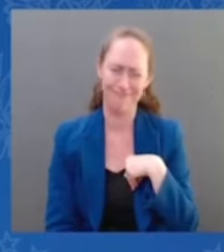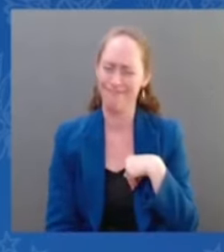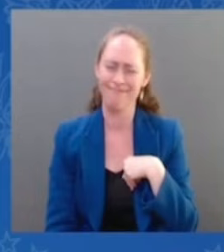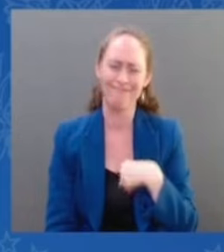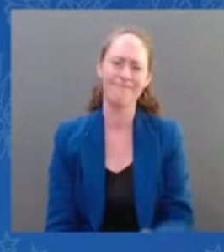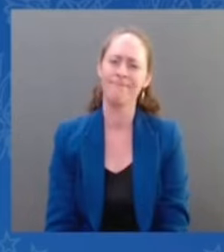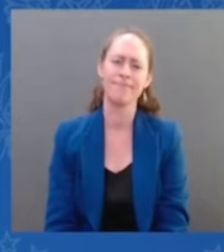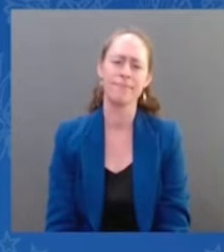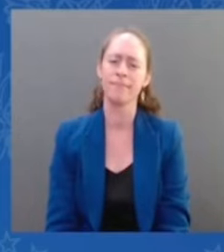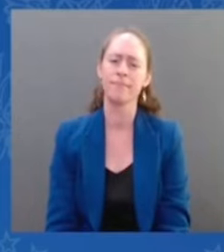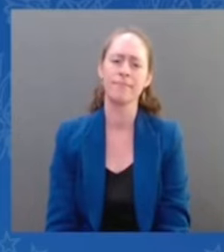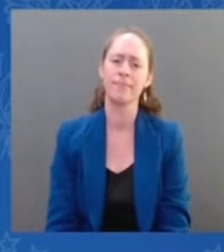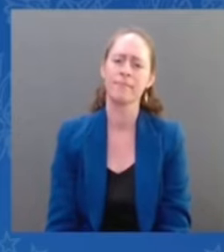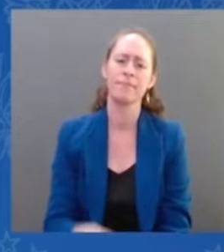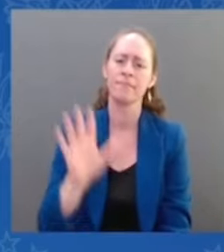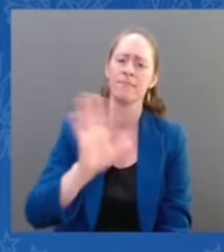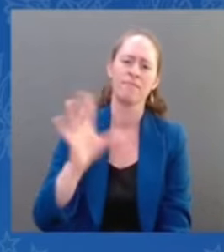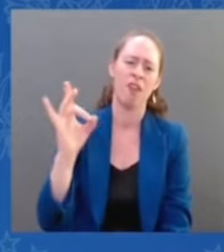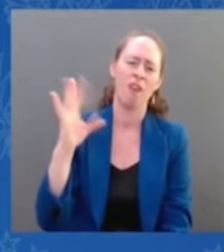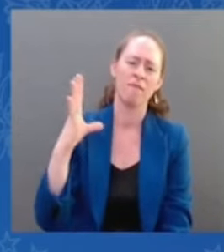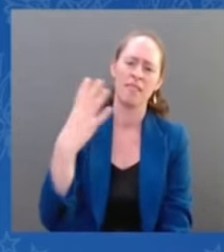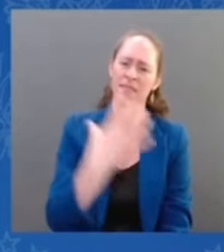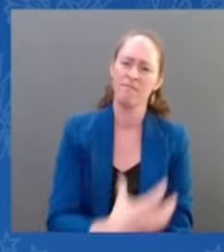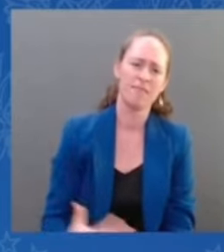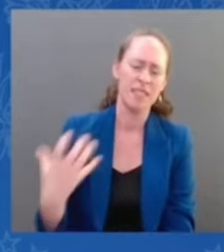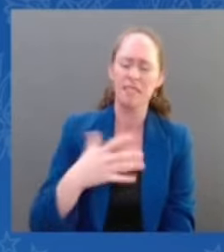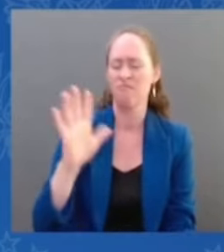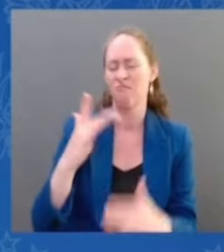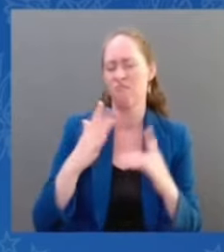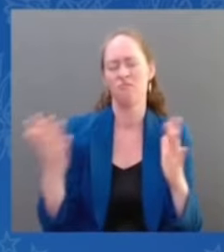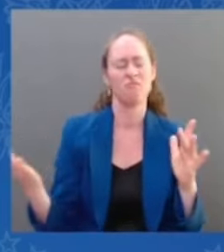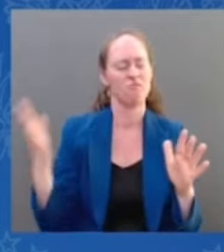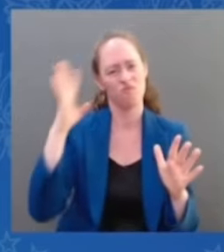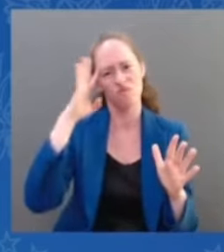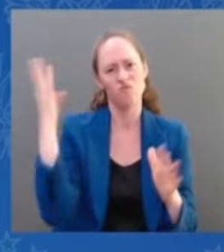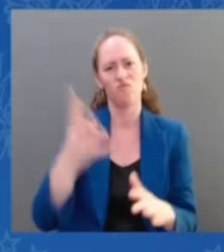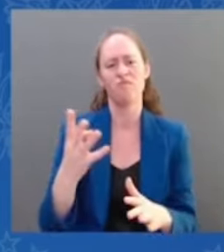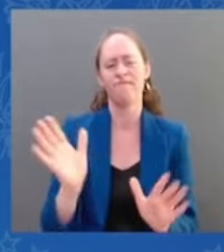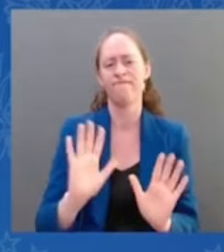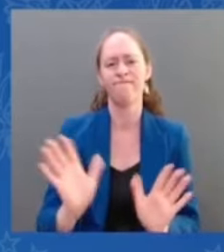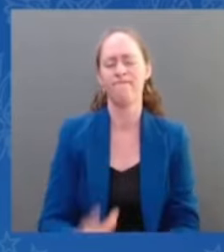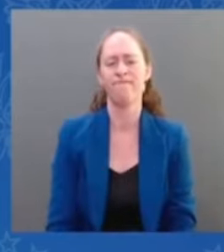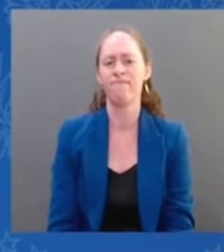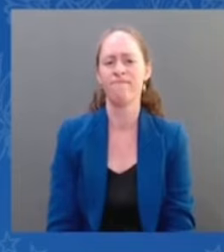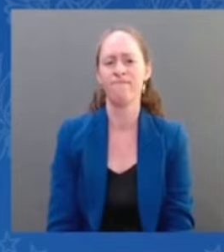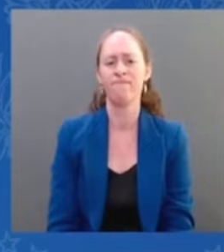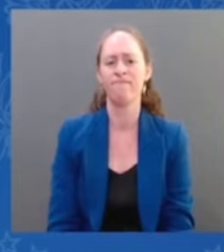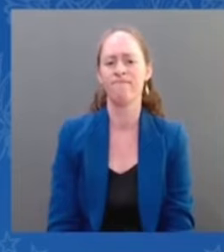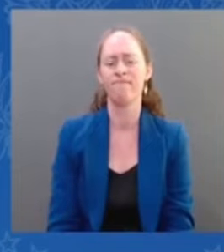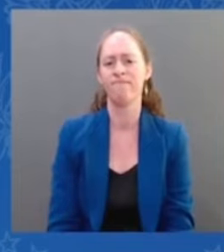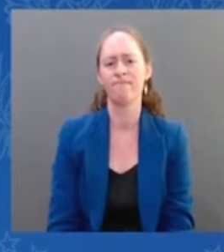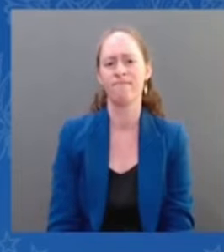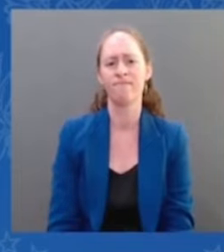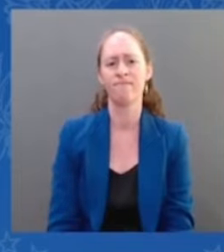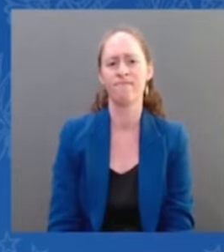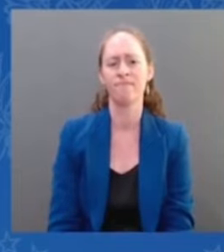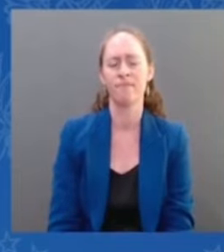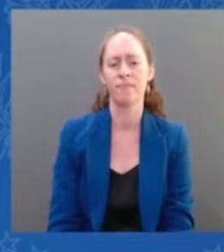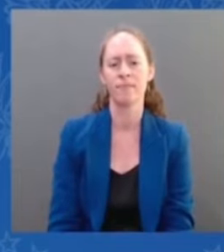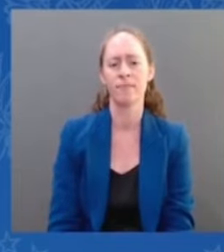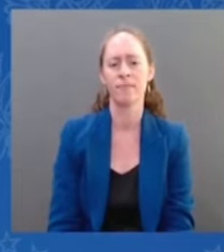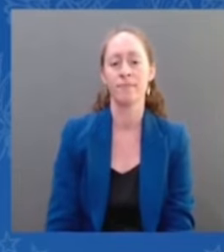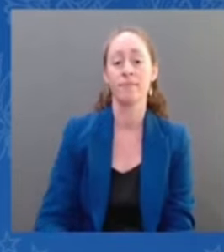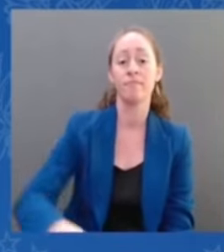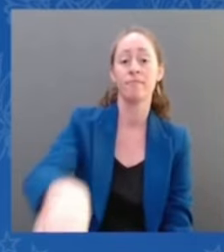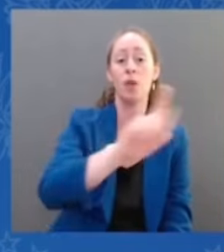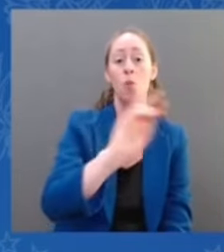The court's decision has already been received by Republicans in Congress as a green light to go further and pass a national ban. A national ban.